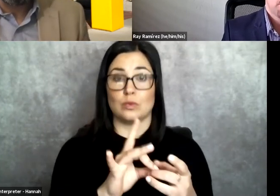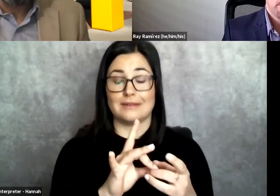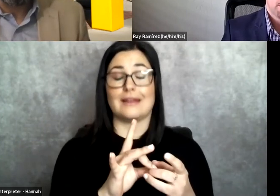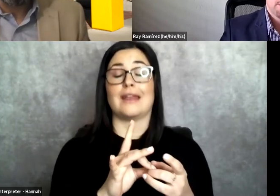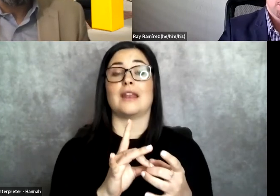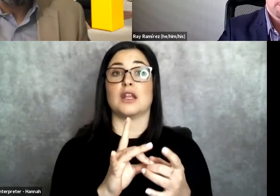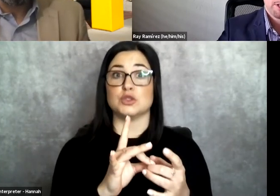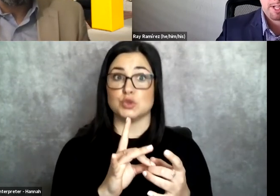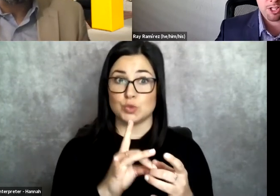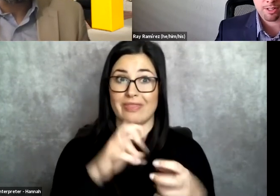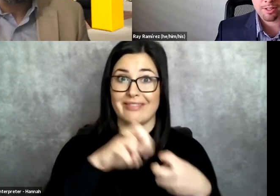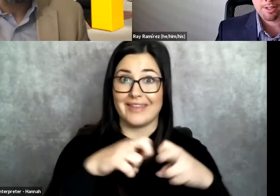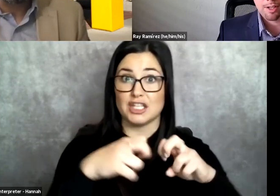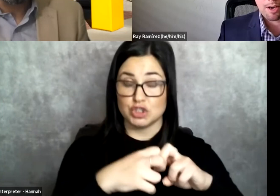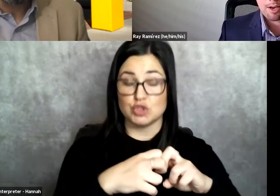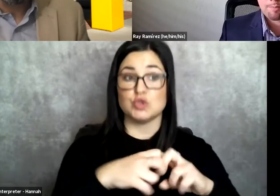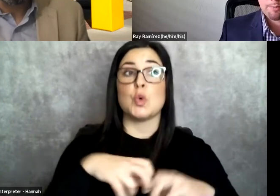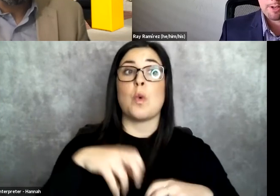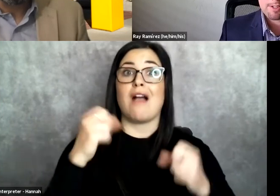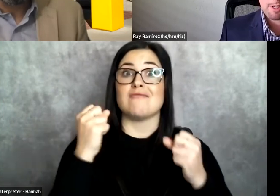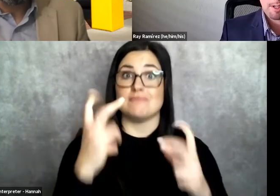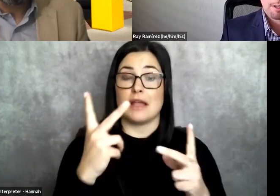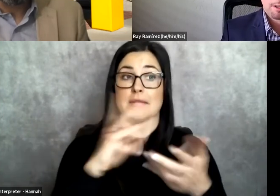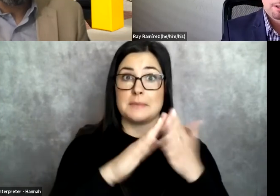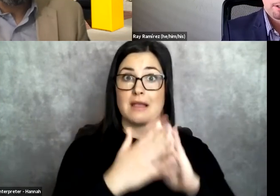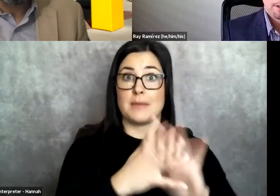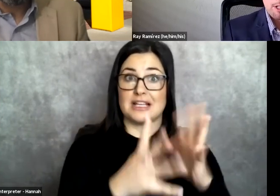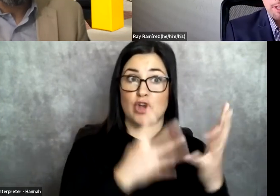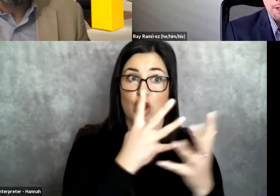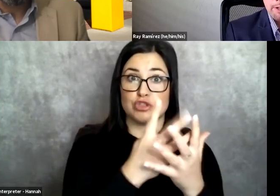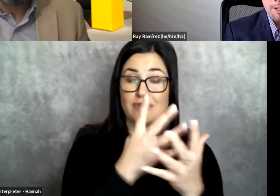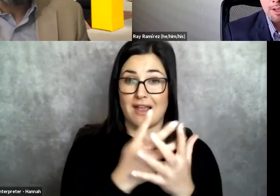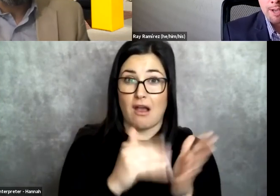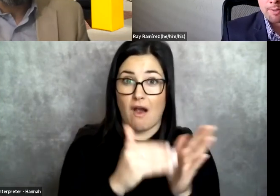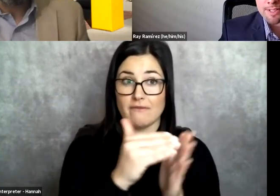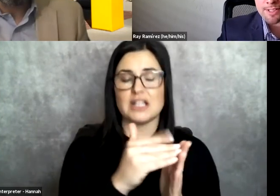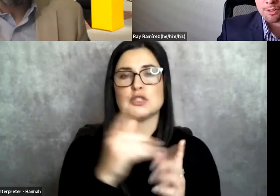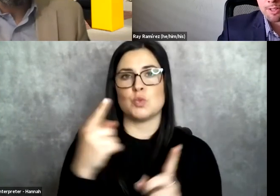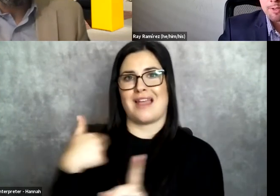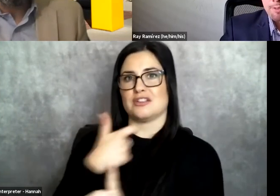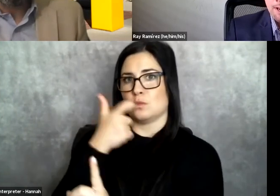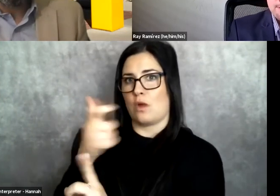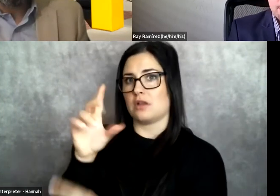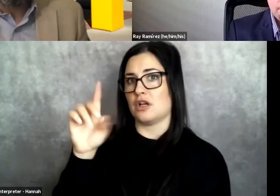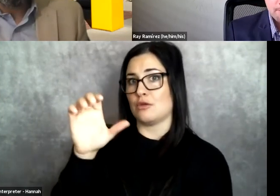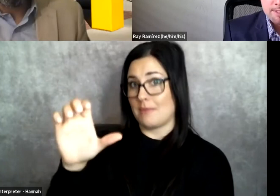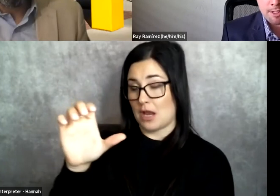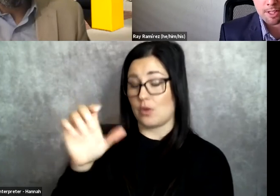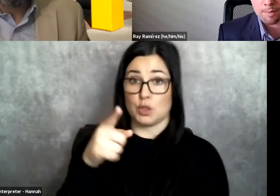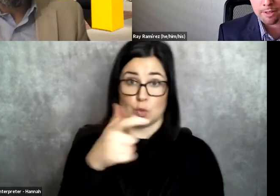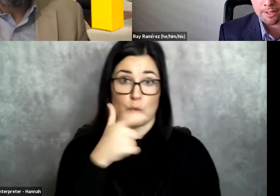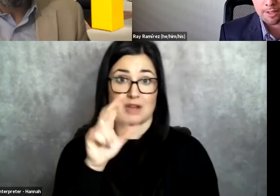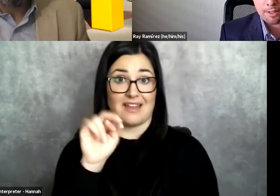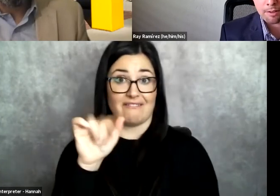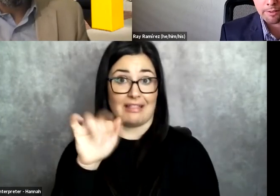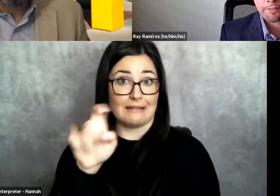and the intersection of education, there's a documentary on Netflix. So if you have access to Netflix, the